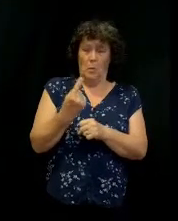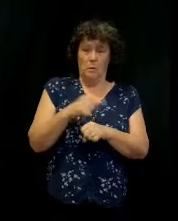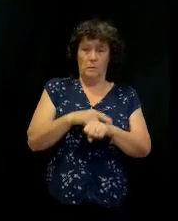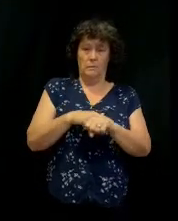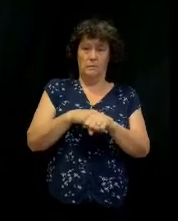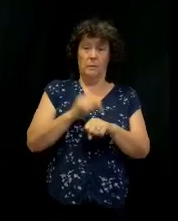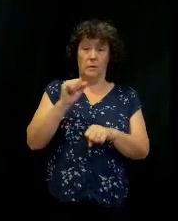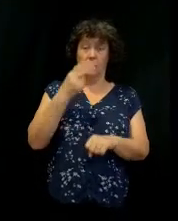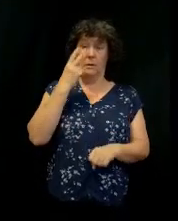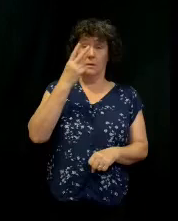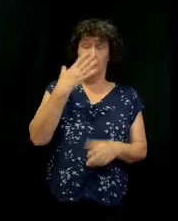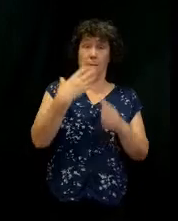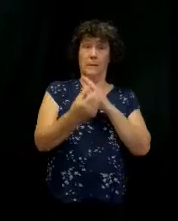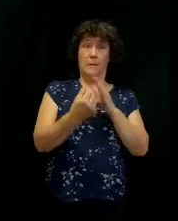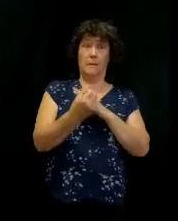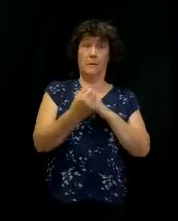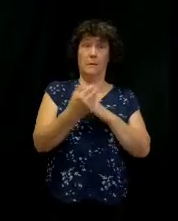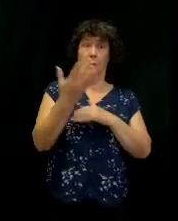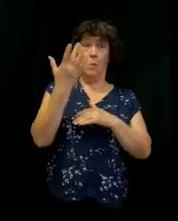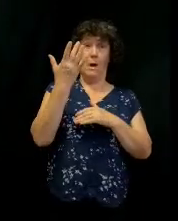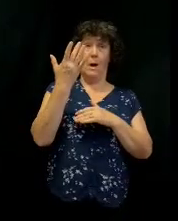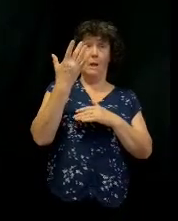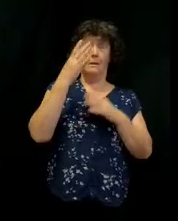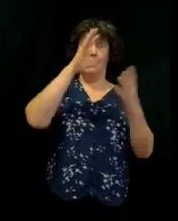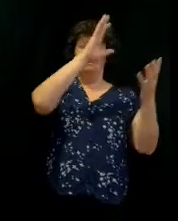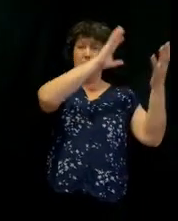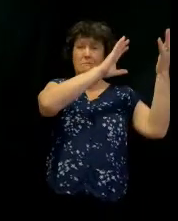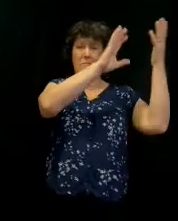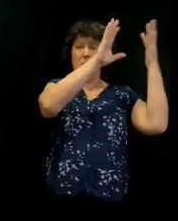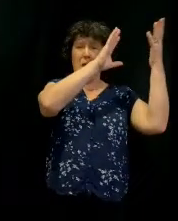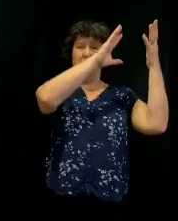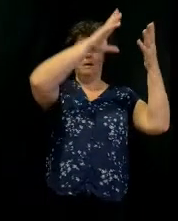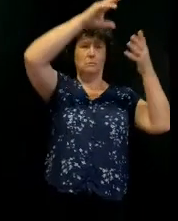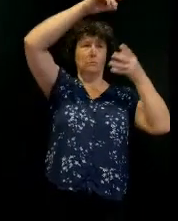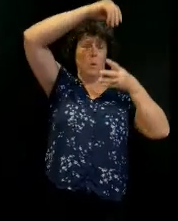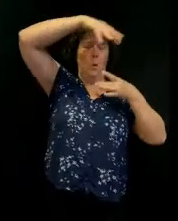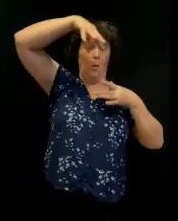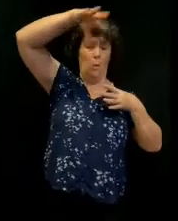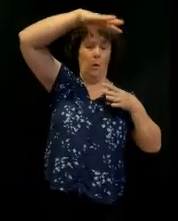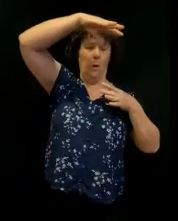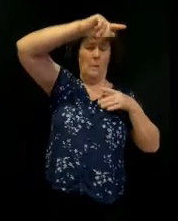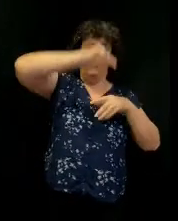they could see it from the outside because the glory of God, was a cloud that was all the time over that tabernacle.